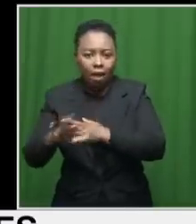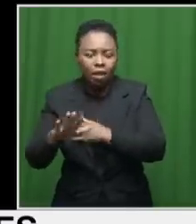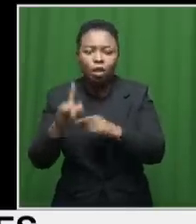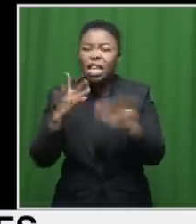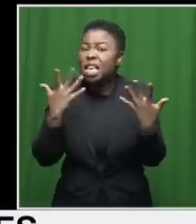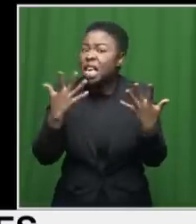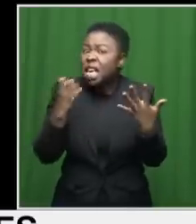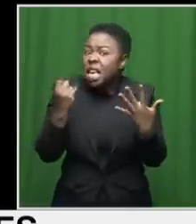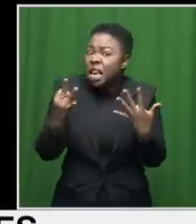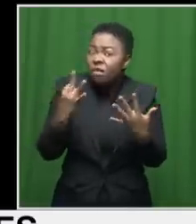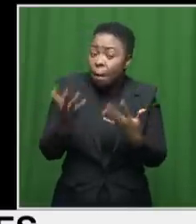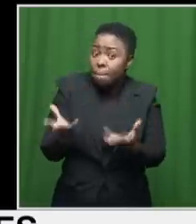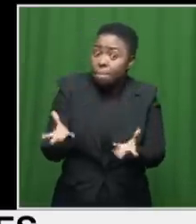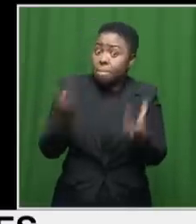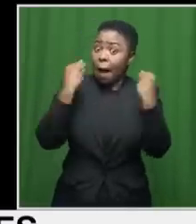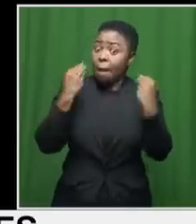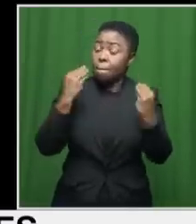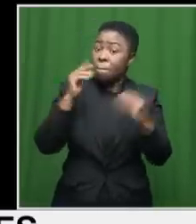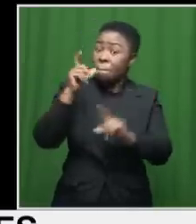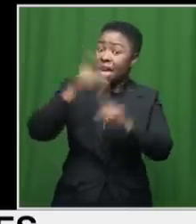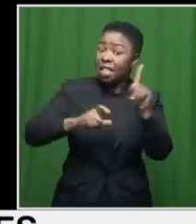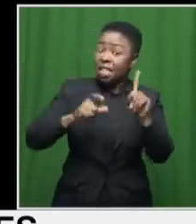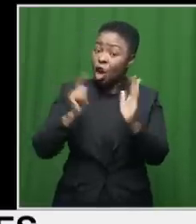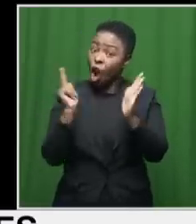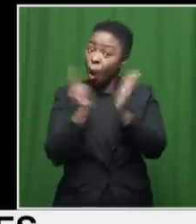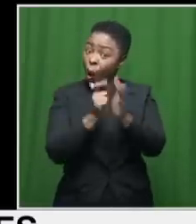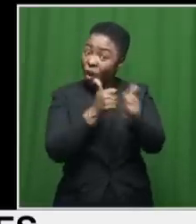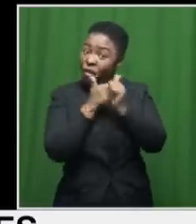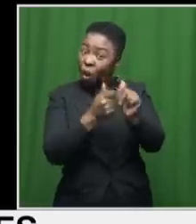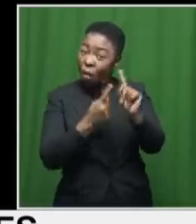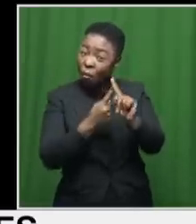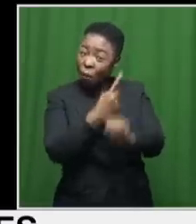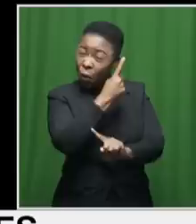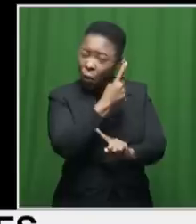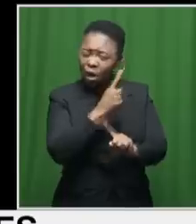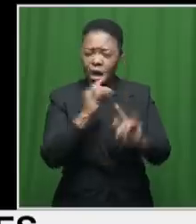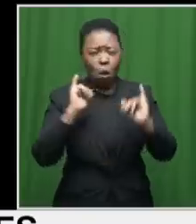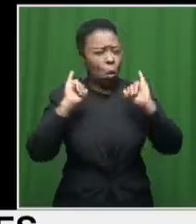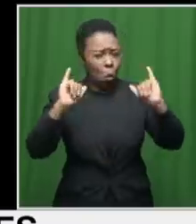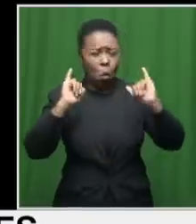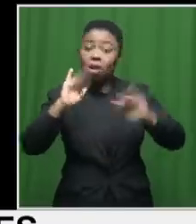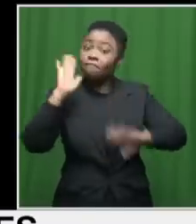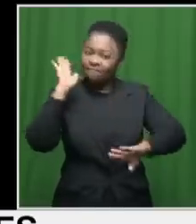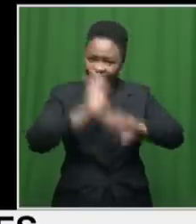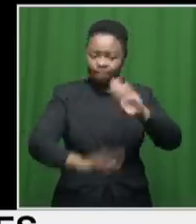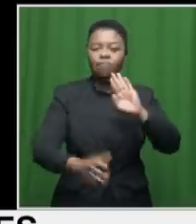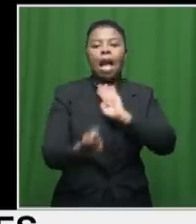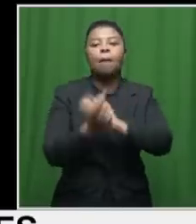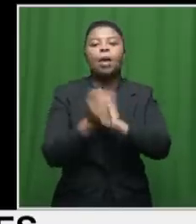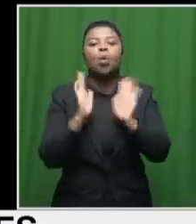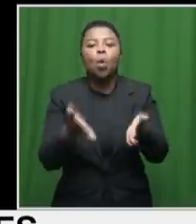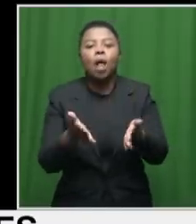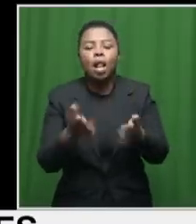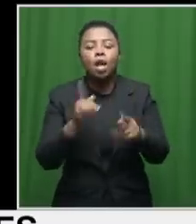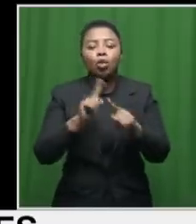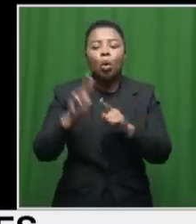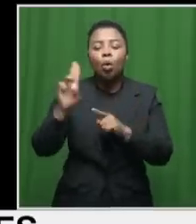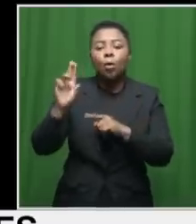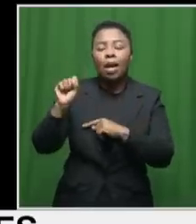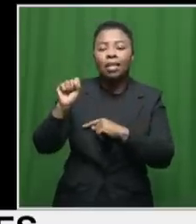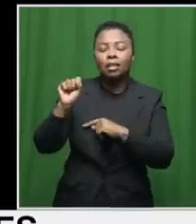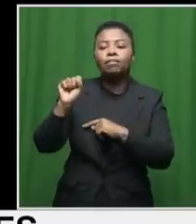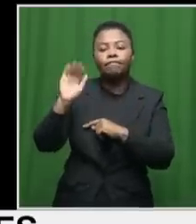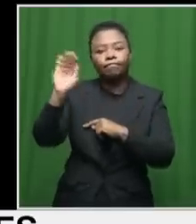will face severe consequences. South Africa calls on the U.S. Embassy in Pretoria